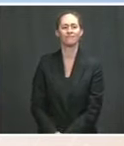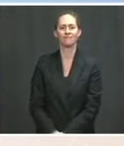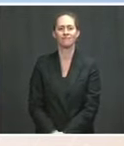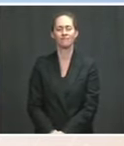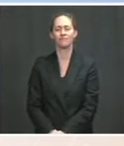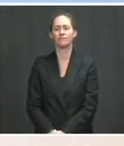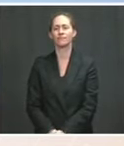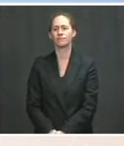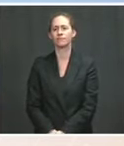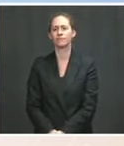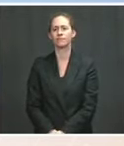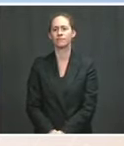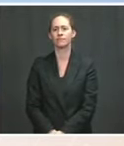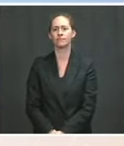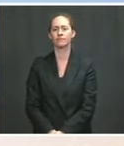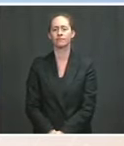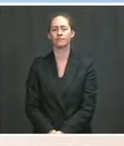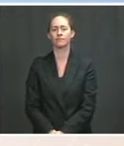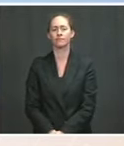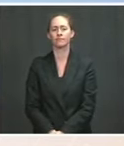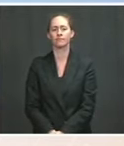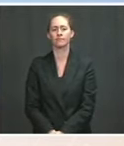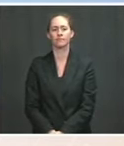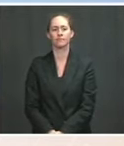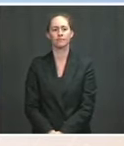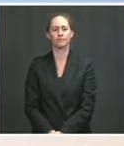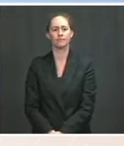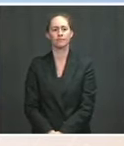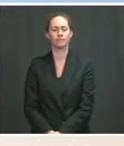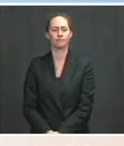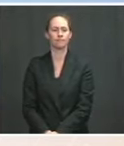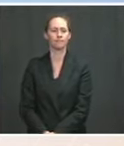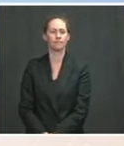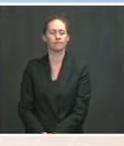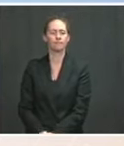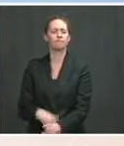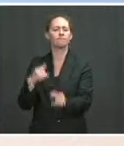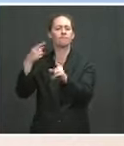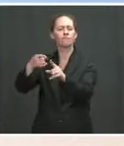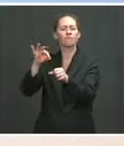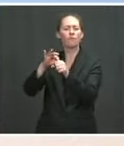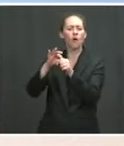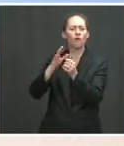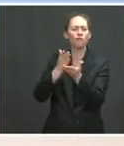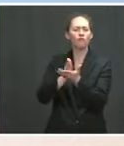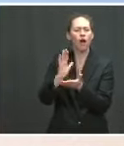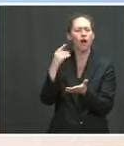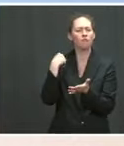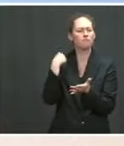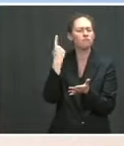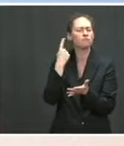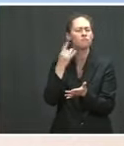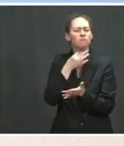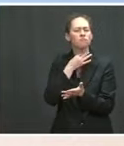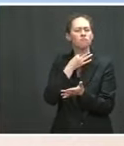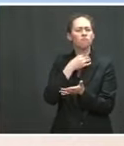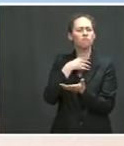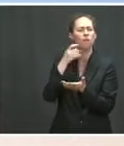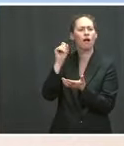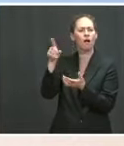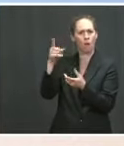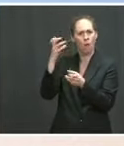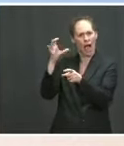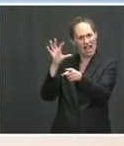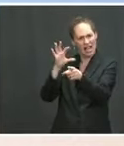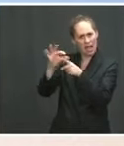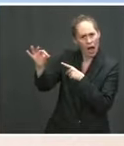I answered a number of questions about voting rights and people casting their votes. I wanted to ask you about counting the votes. A